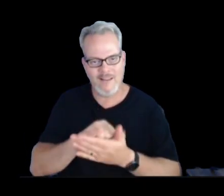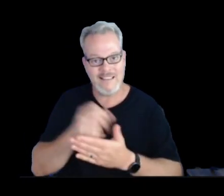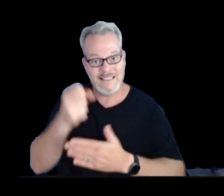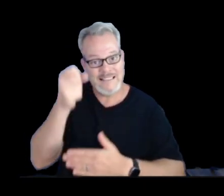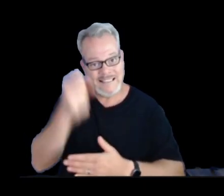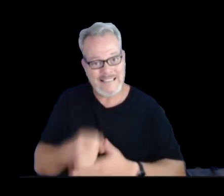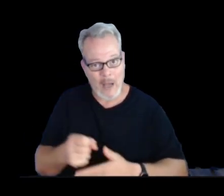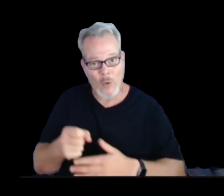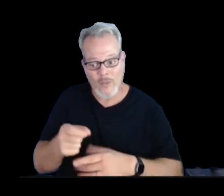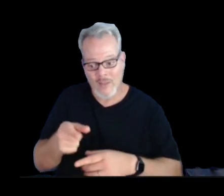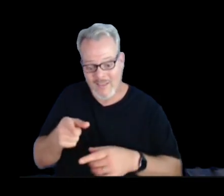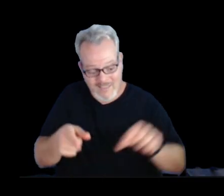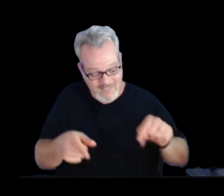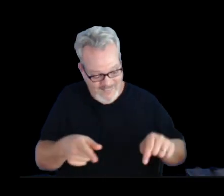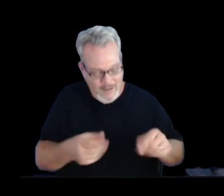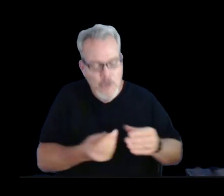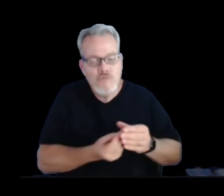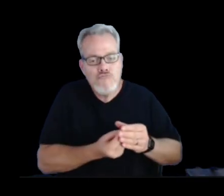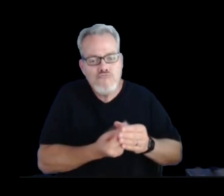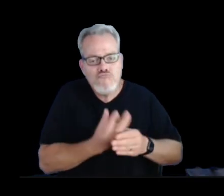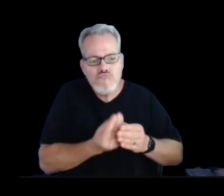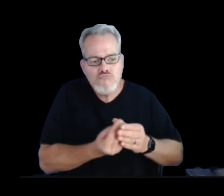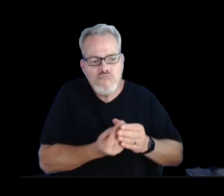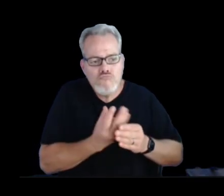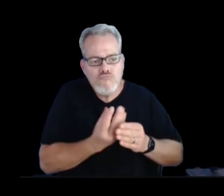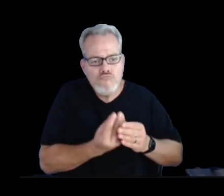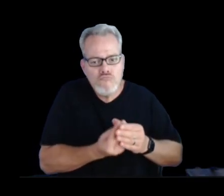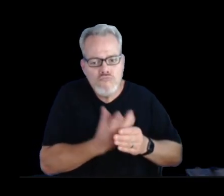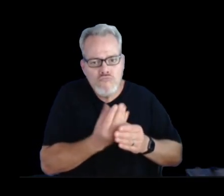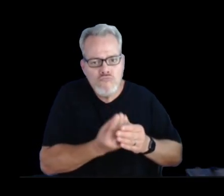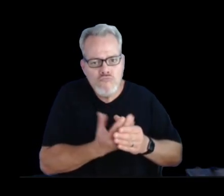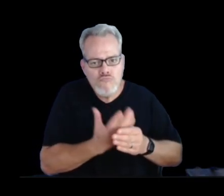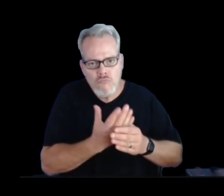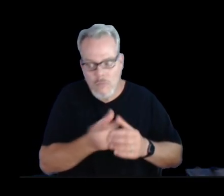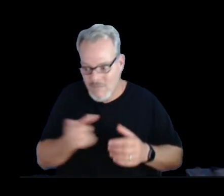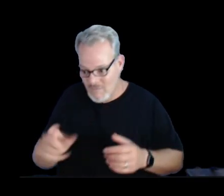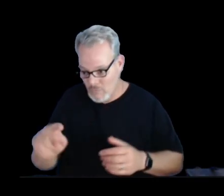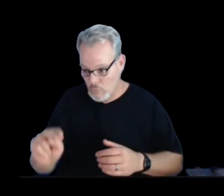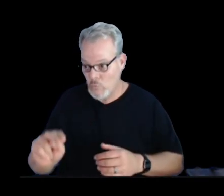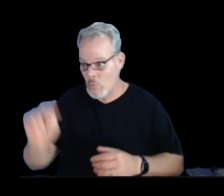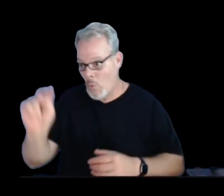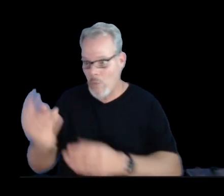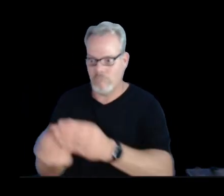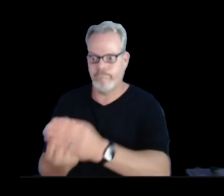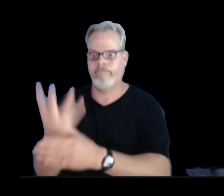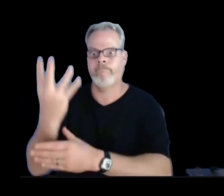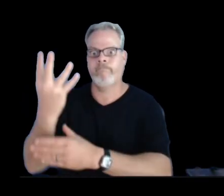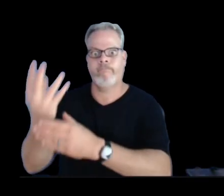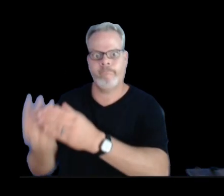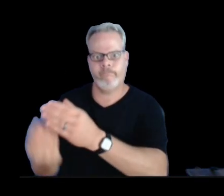before main of the main north flow overflows and high fountaining event.